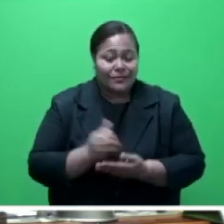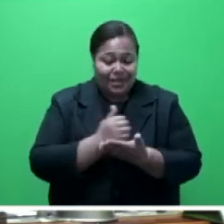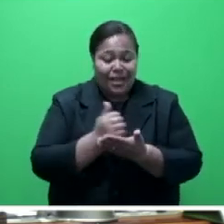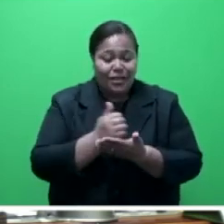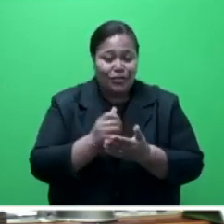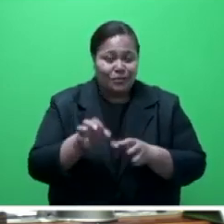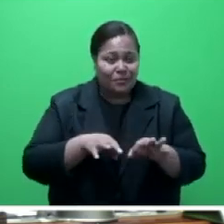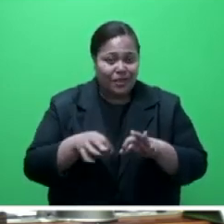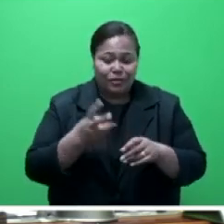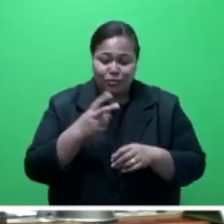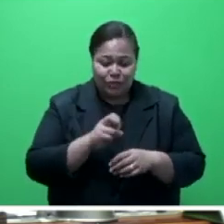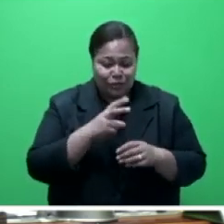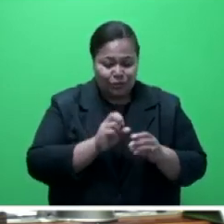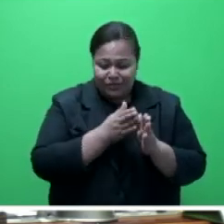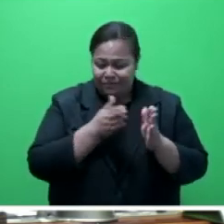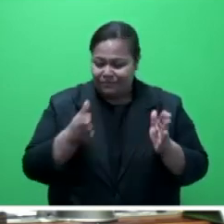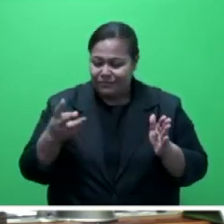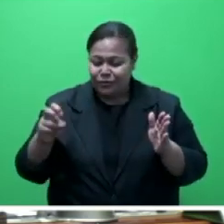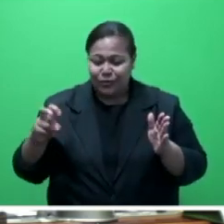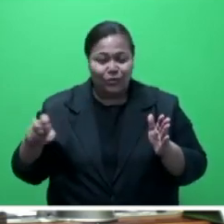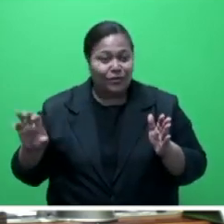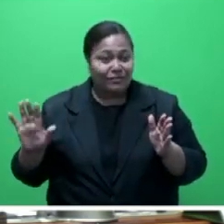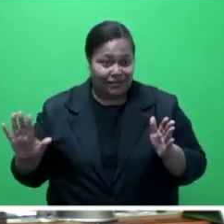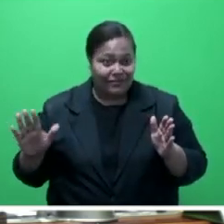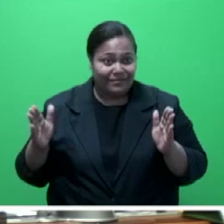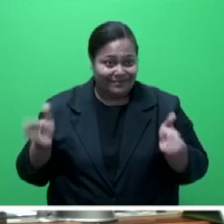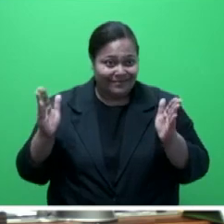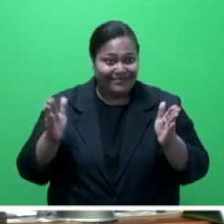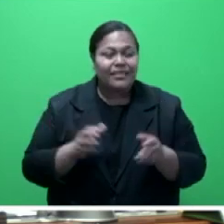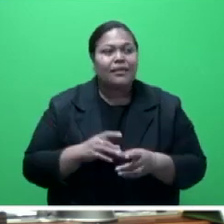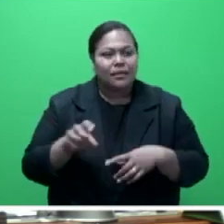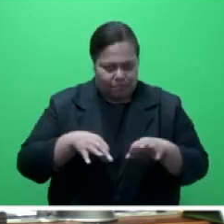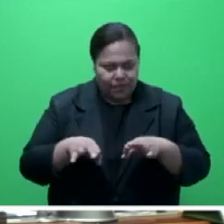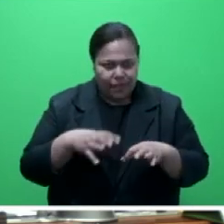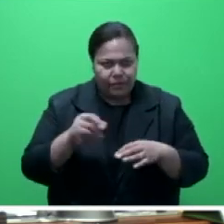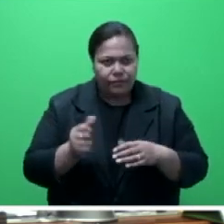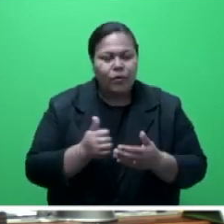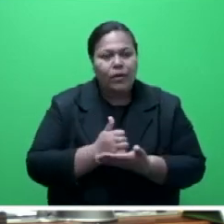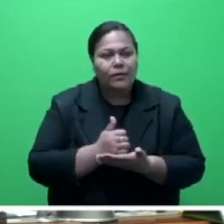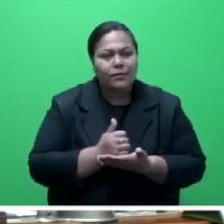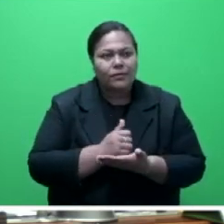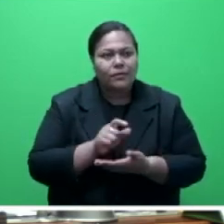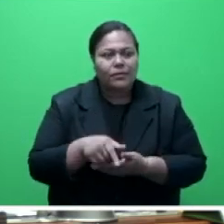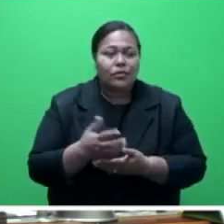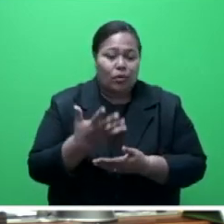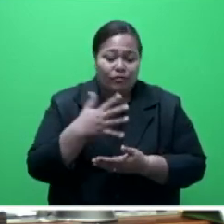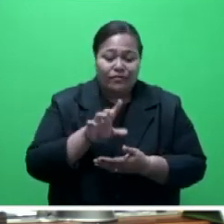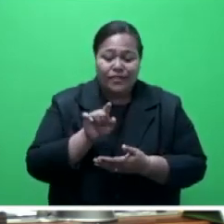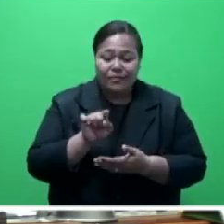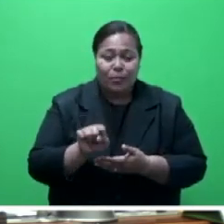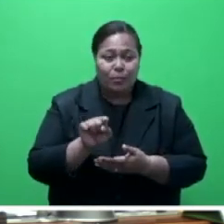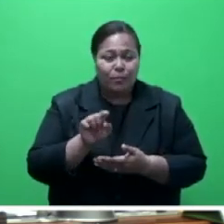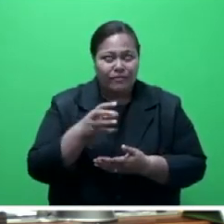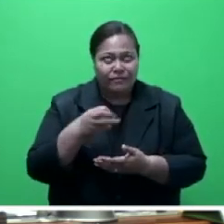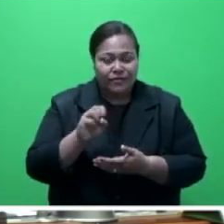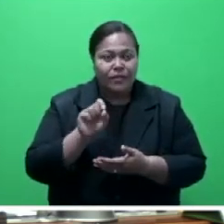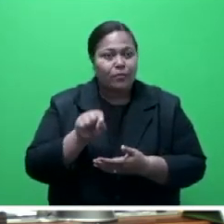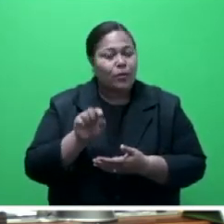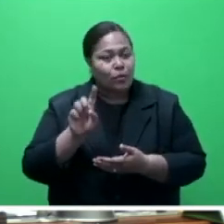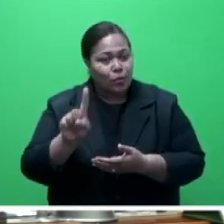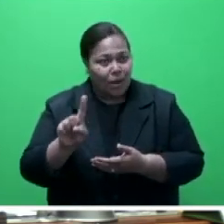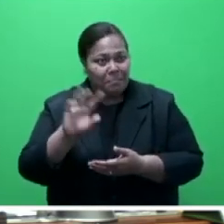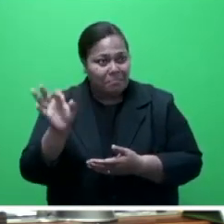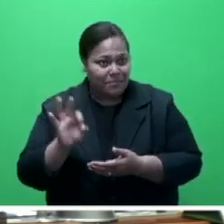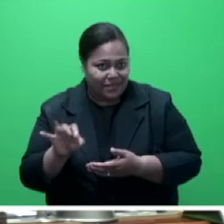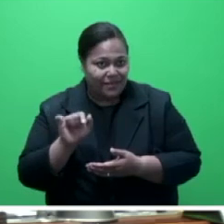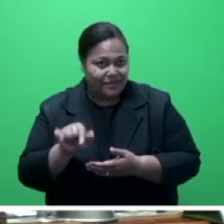-2025, in recent studies, Fiji has a 50.1 percent of its plant species of endemic status.